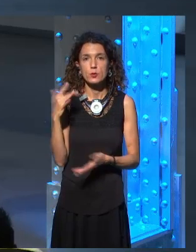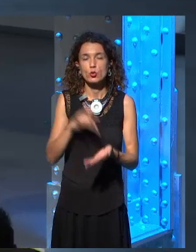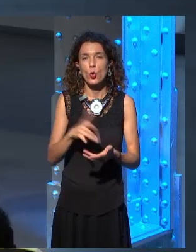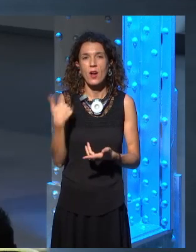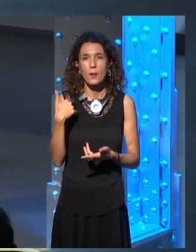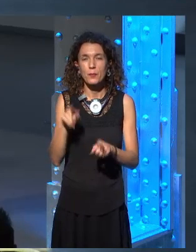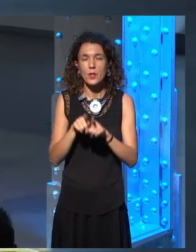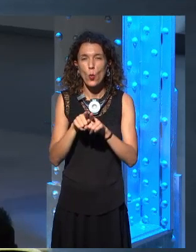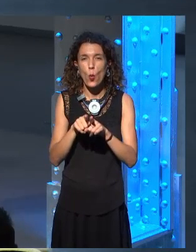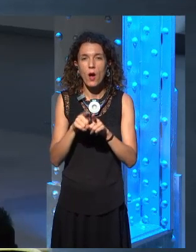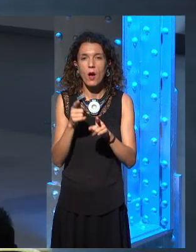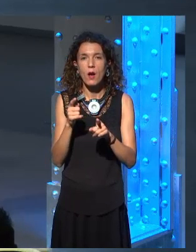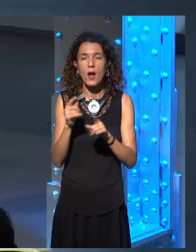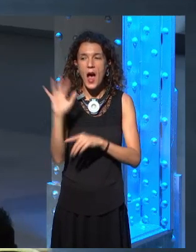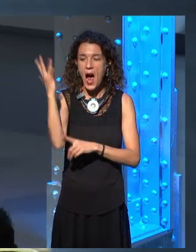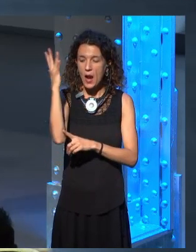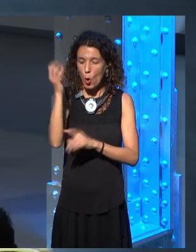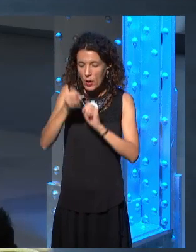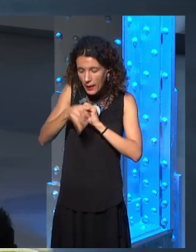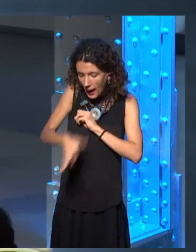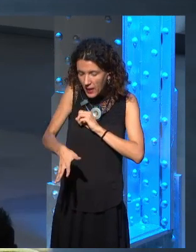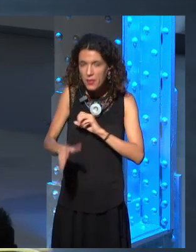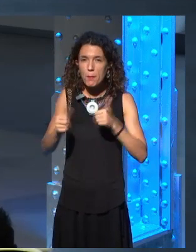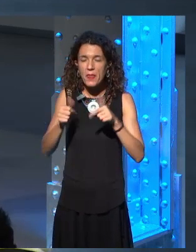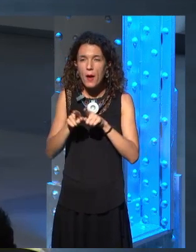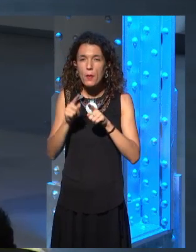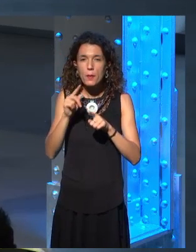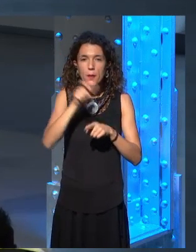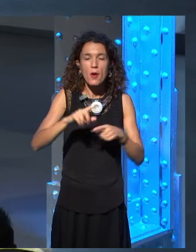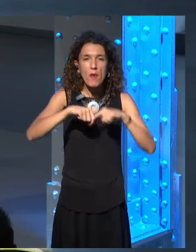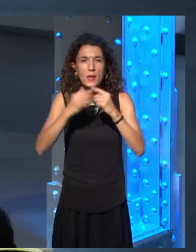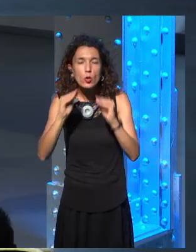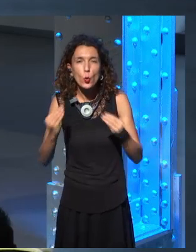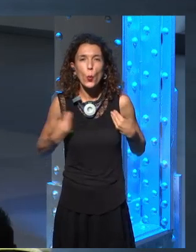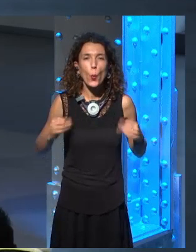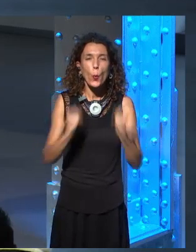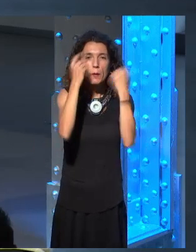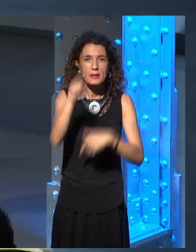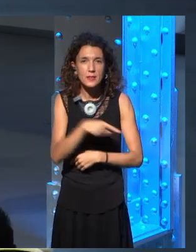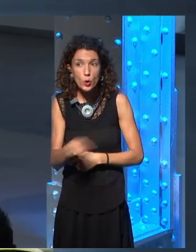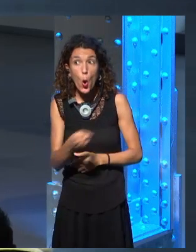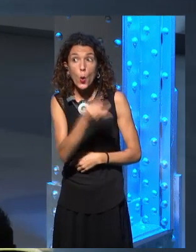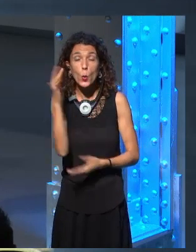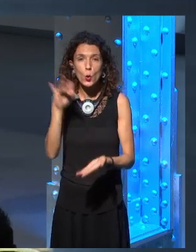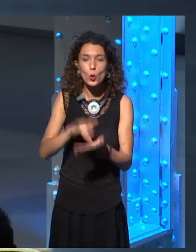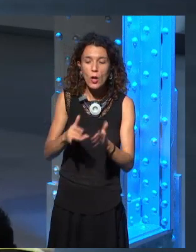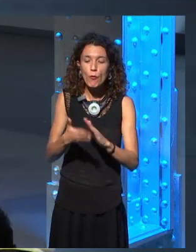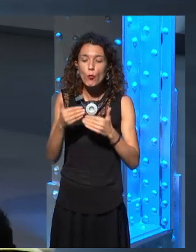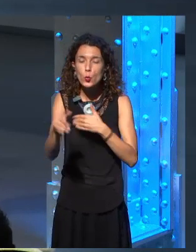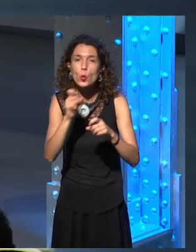Knowing... They may think he's gone. They may think he's no longer around. I don't know. But... It feels... As Linda says... That feels like George.